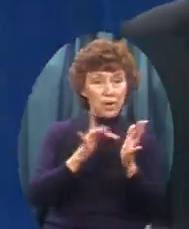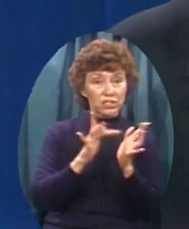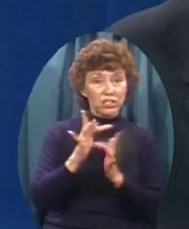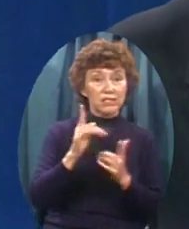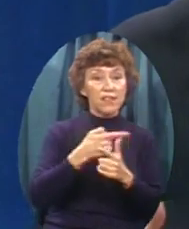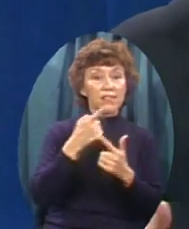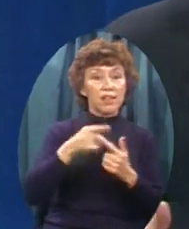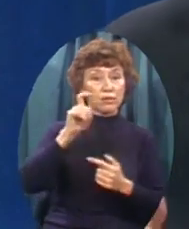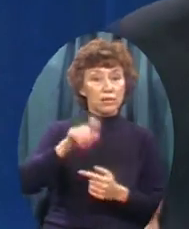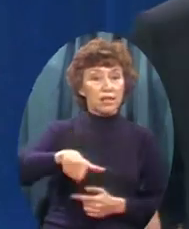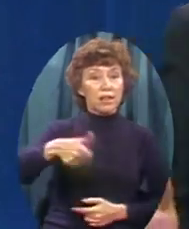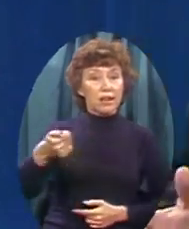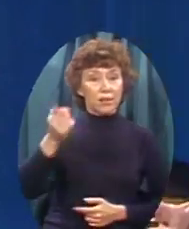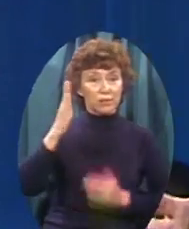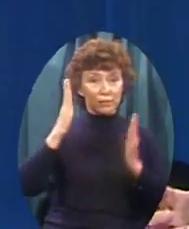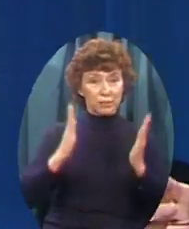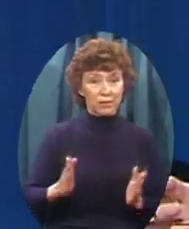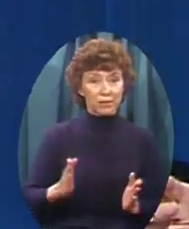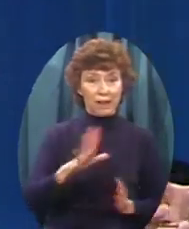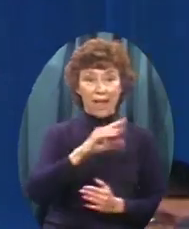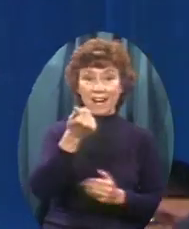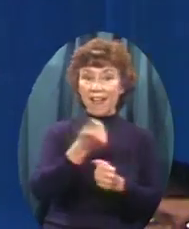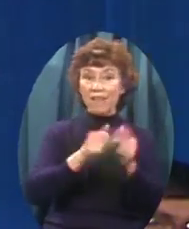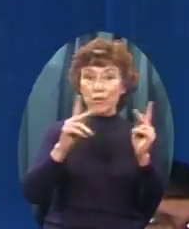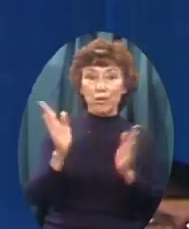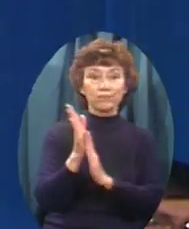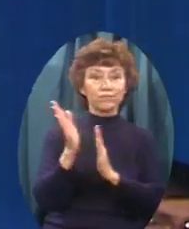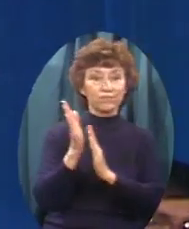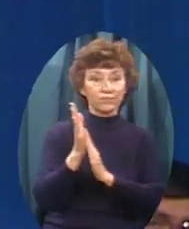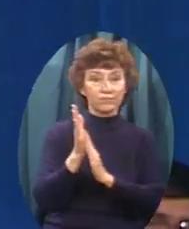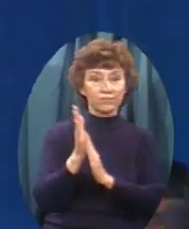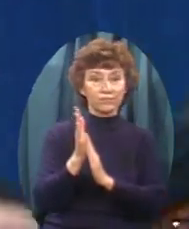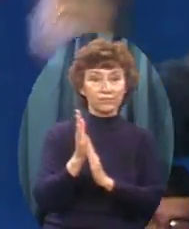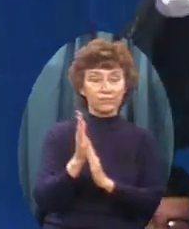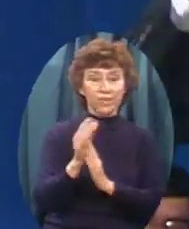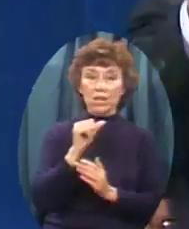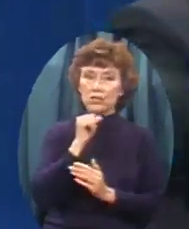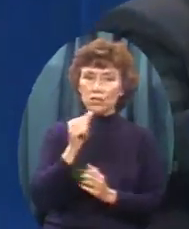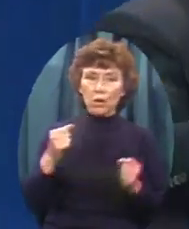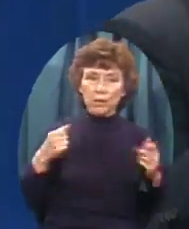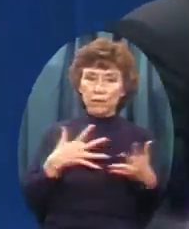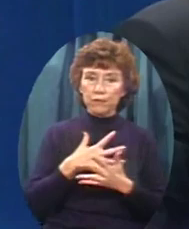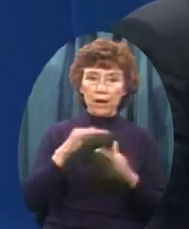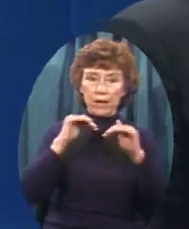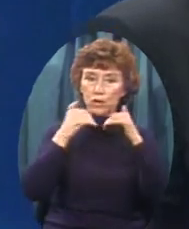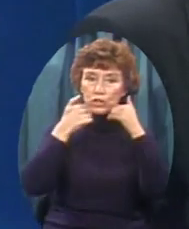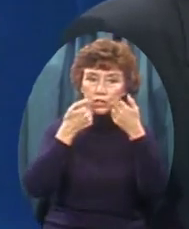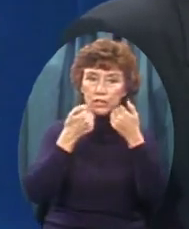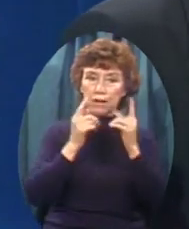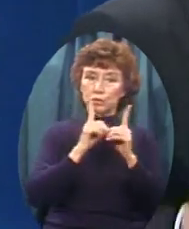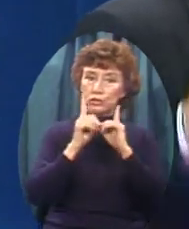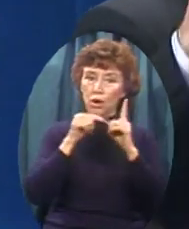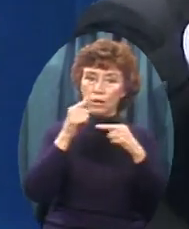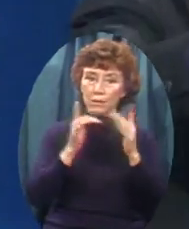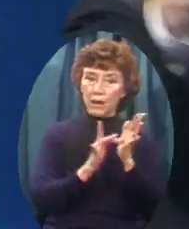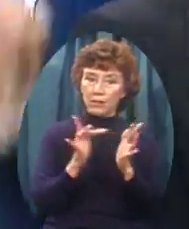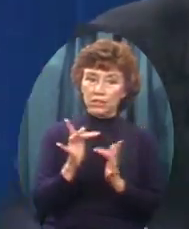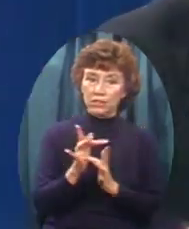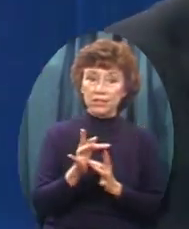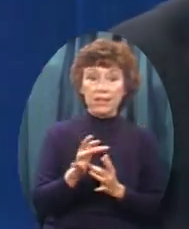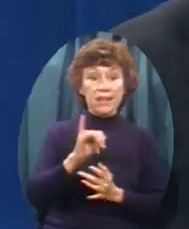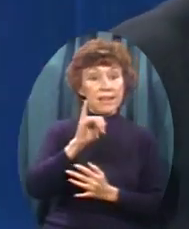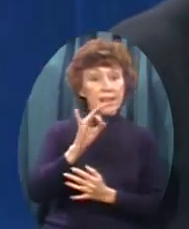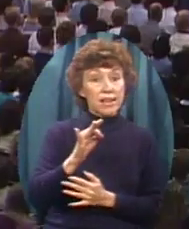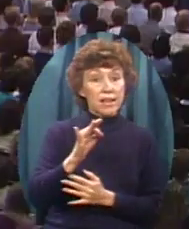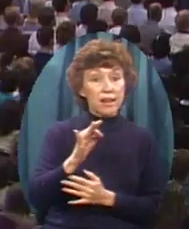offending Somebody somewhere Because of our Wonderful God Don't you ever Be ashamed of him If he's not welcome You